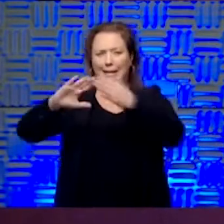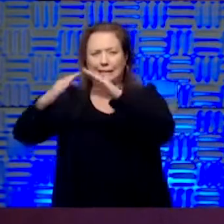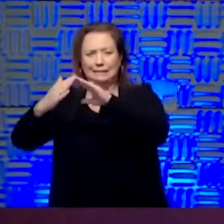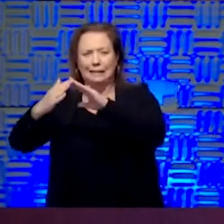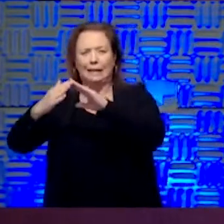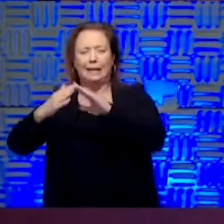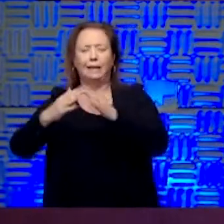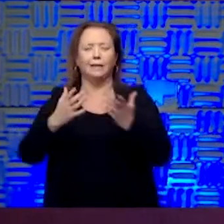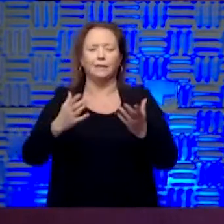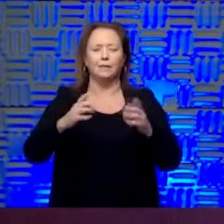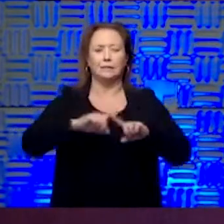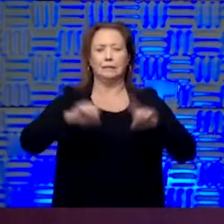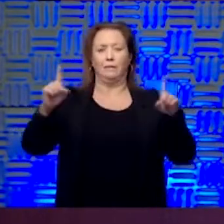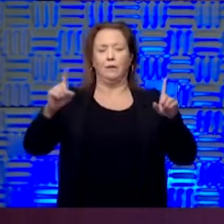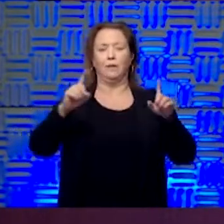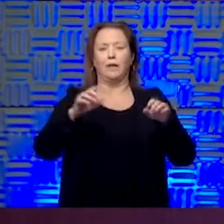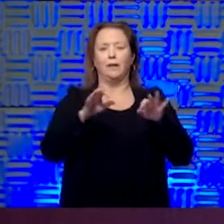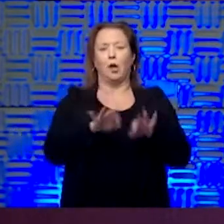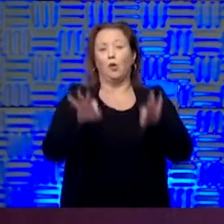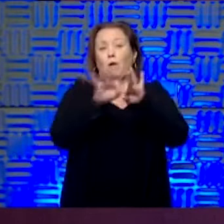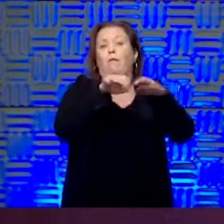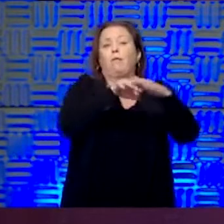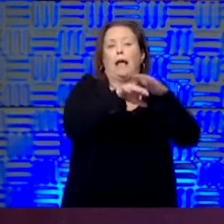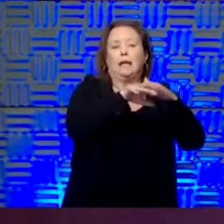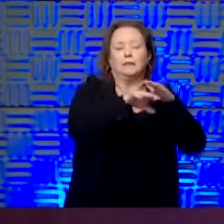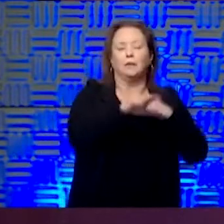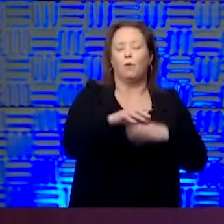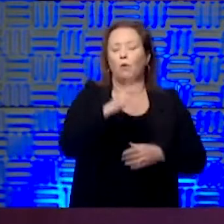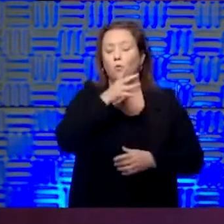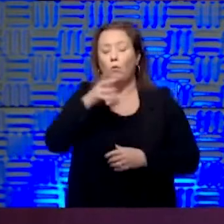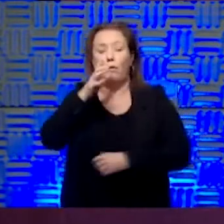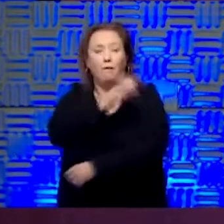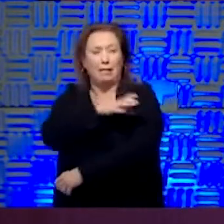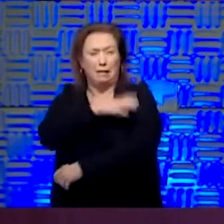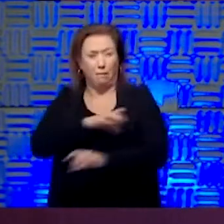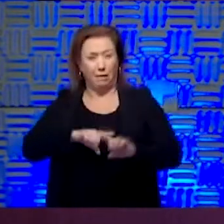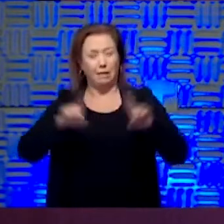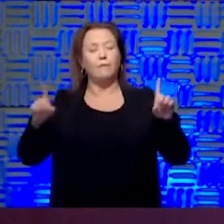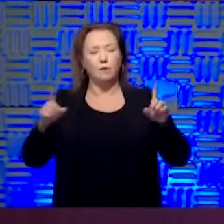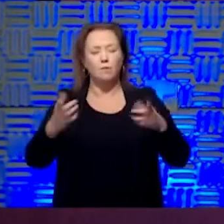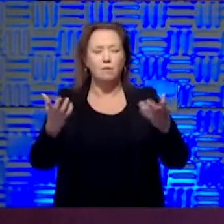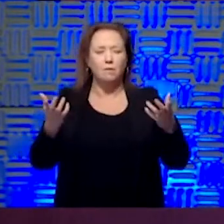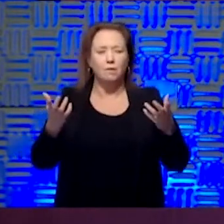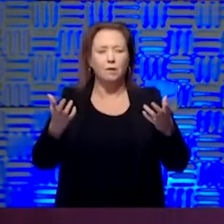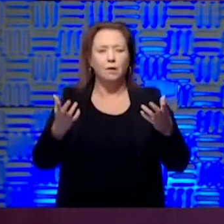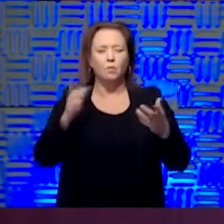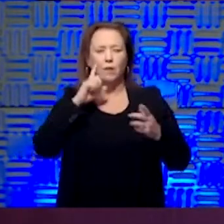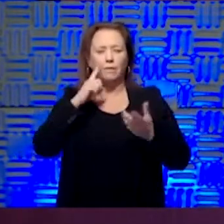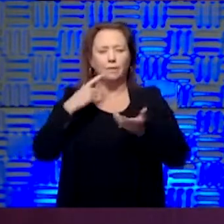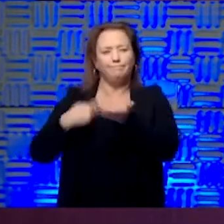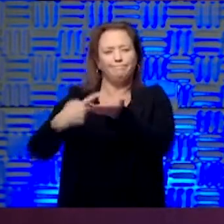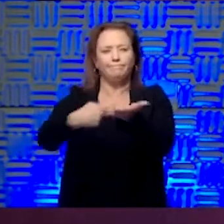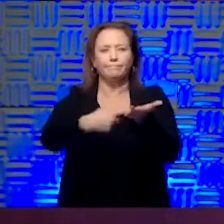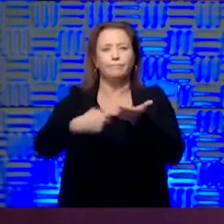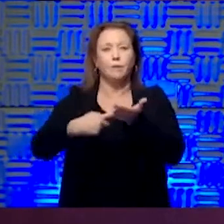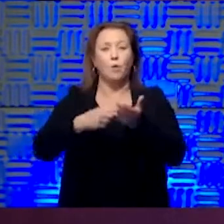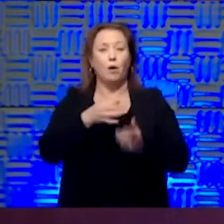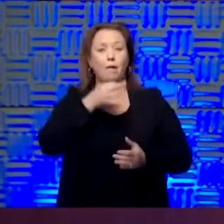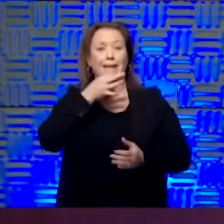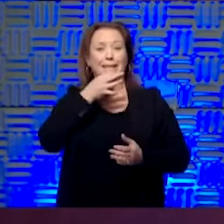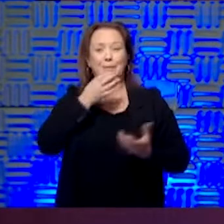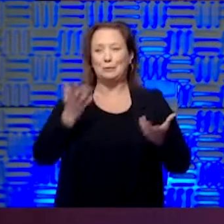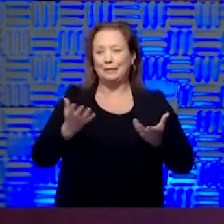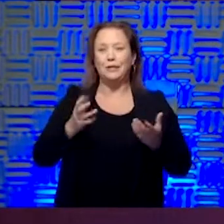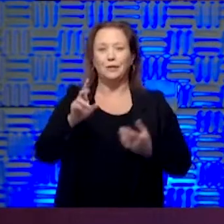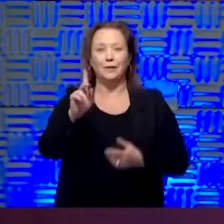rather in a rural environment, like a critical access hospital or a rural health clinic? And so then we have to collaborate with our expertise here